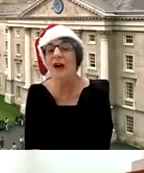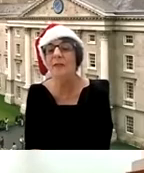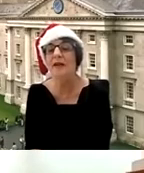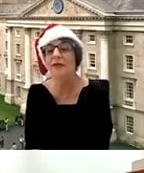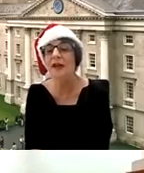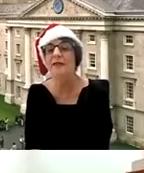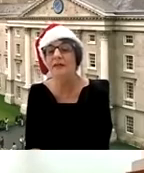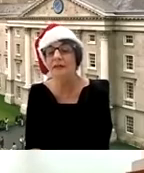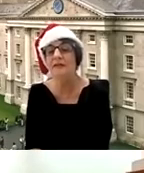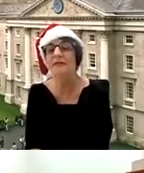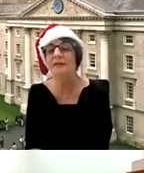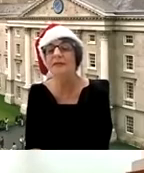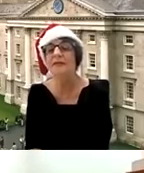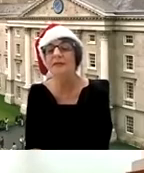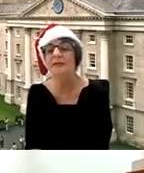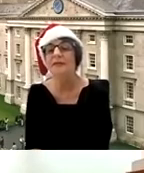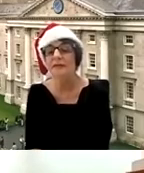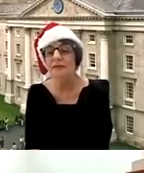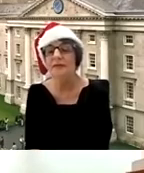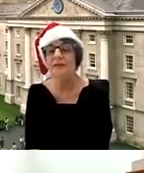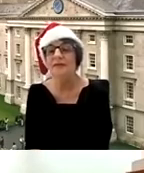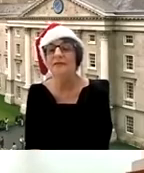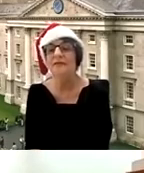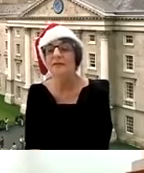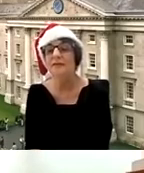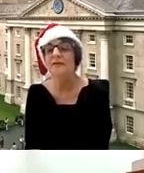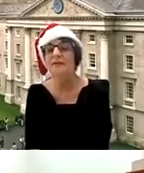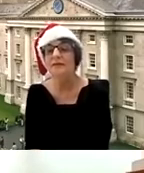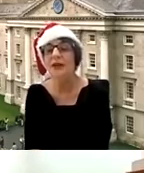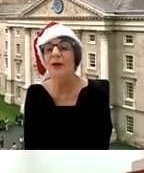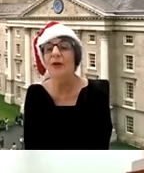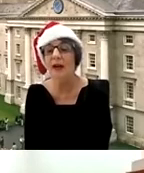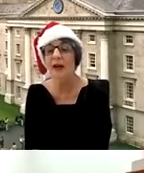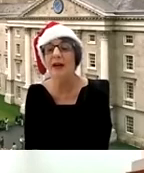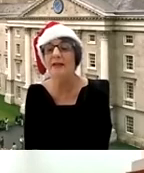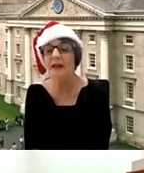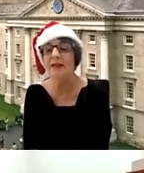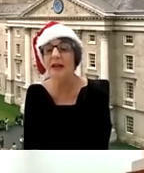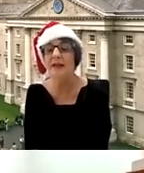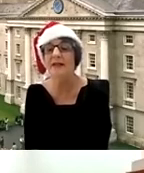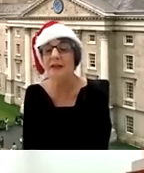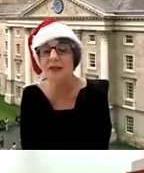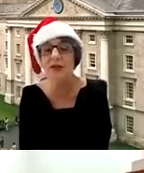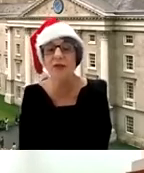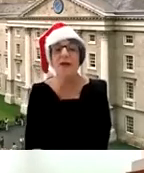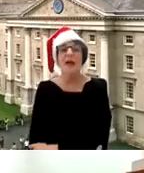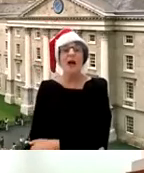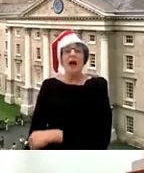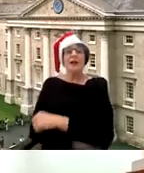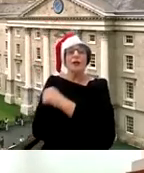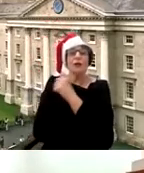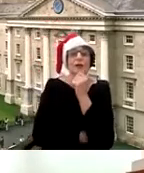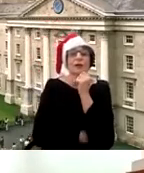important to connect with people around this time okay excellent excellent that's great